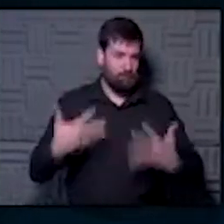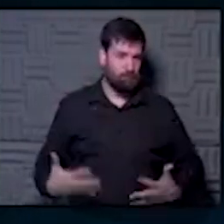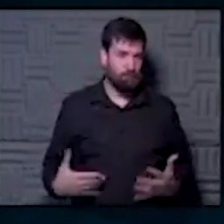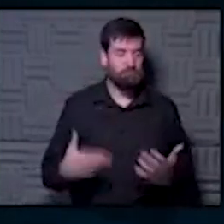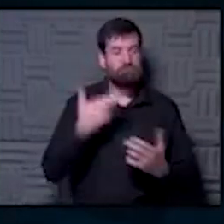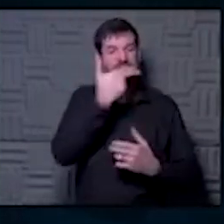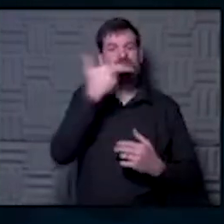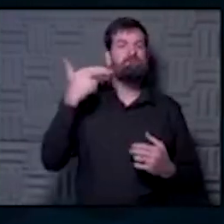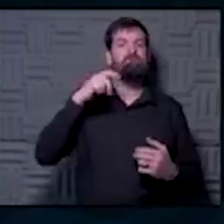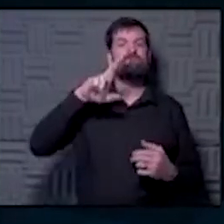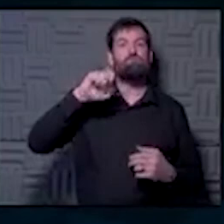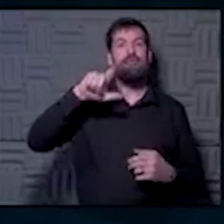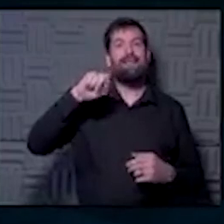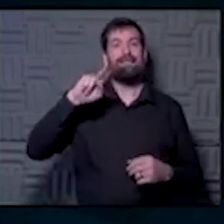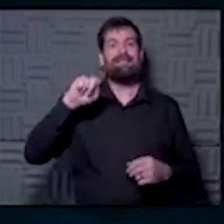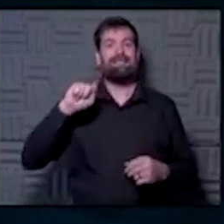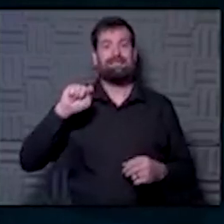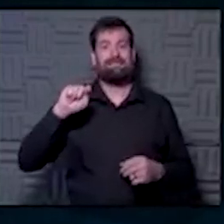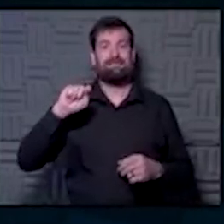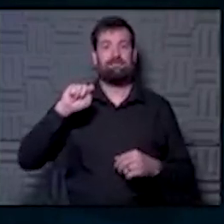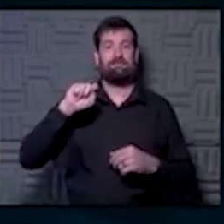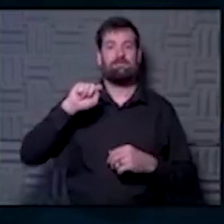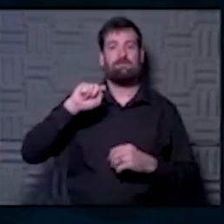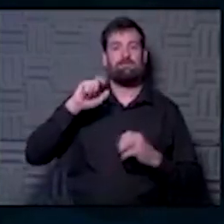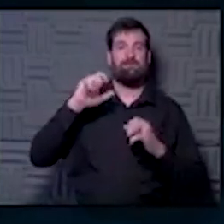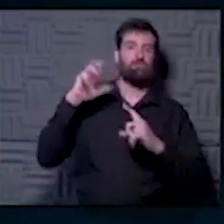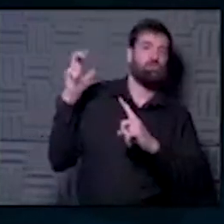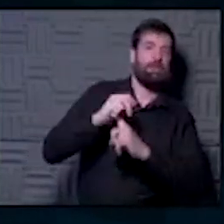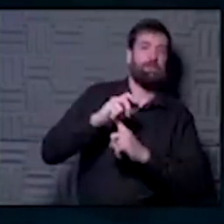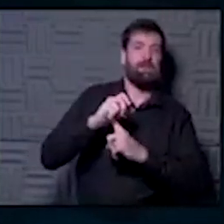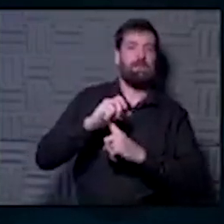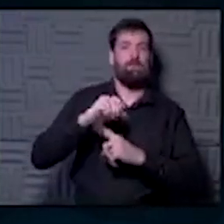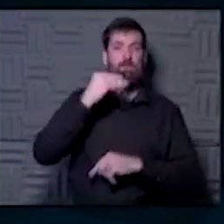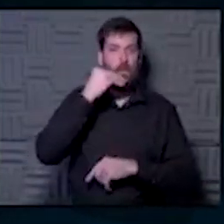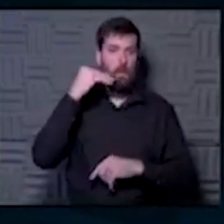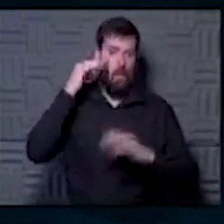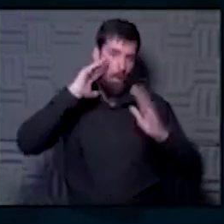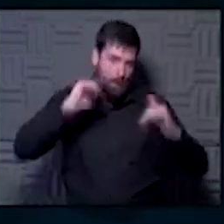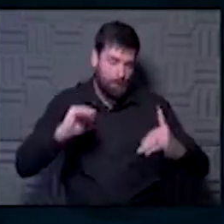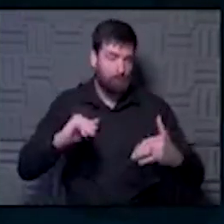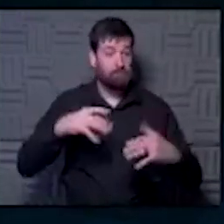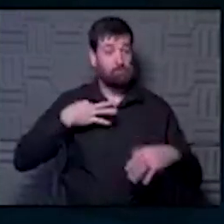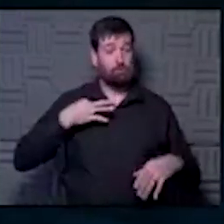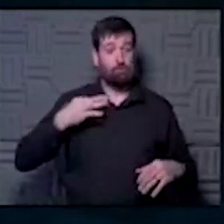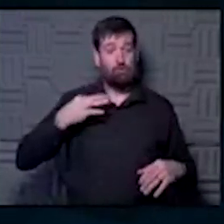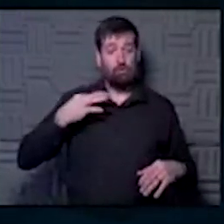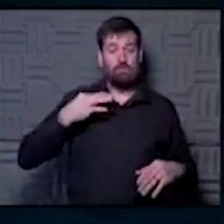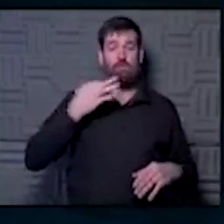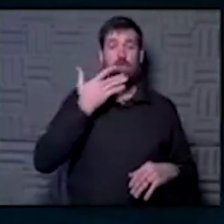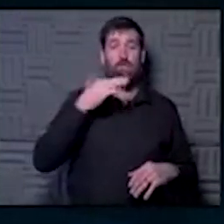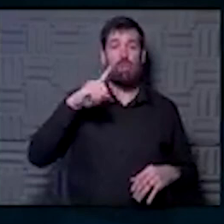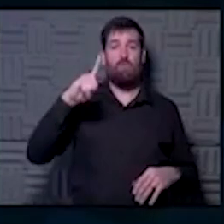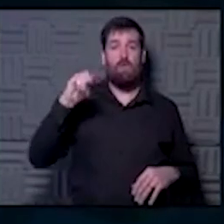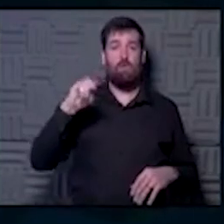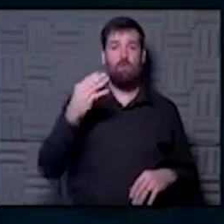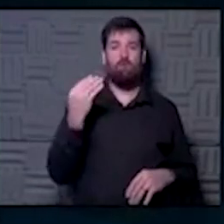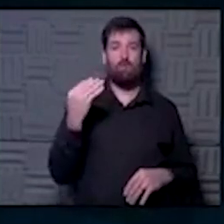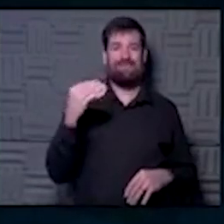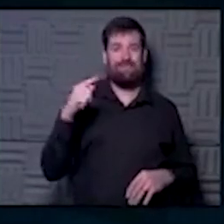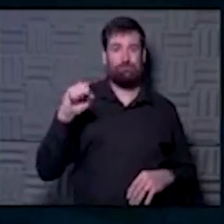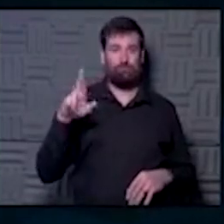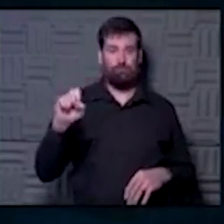relentless champions of hope fight colorectal cancer. Her shirt is a Colorado 14er shirt.